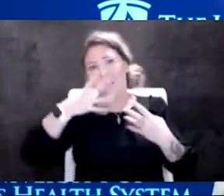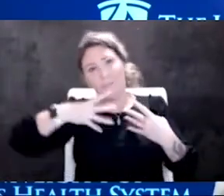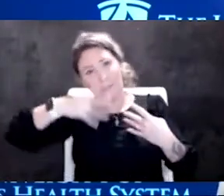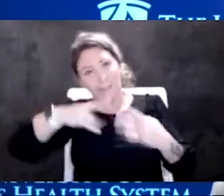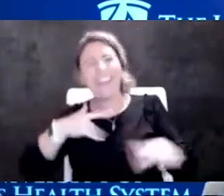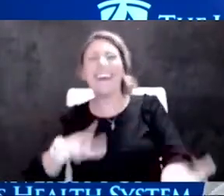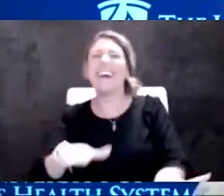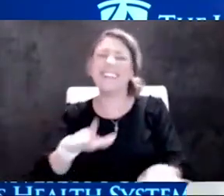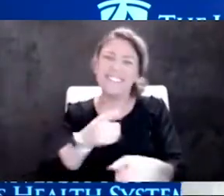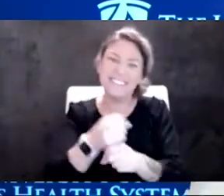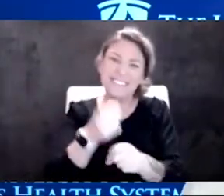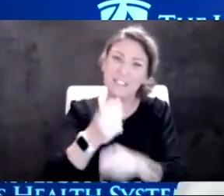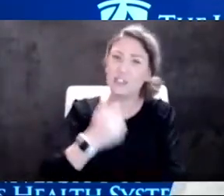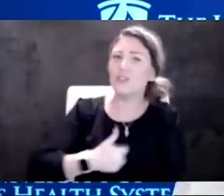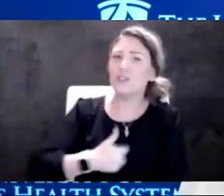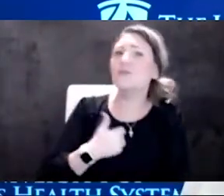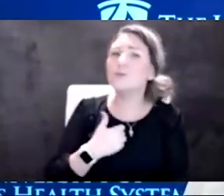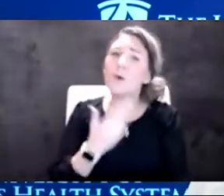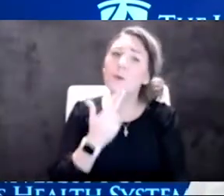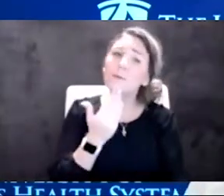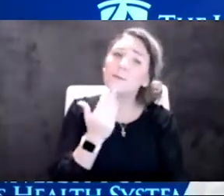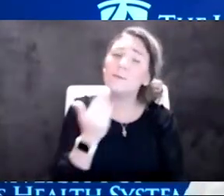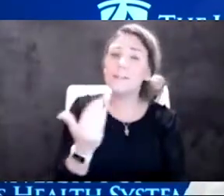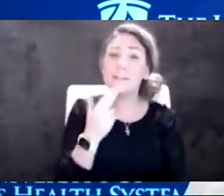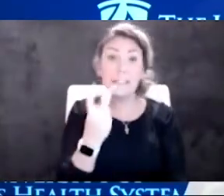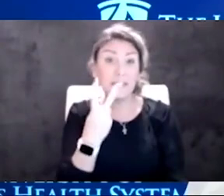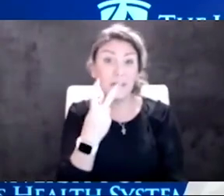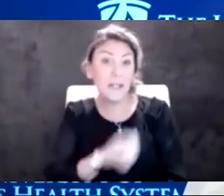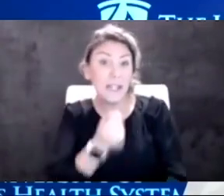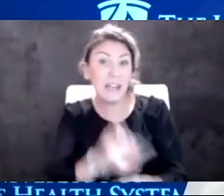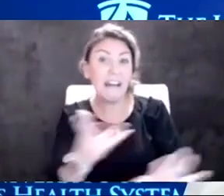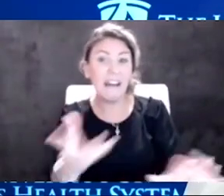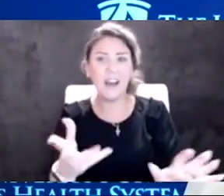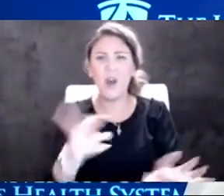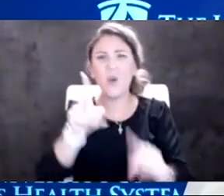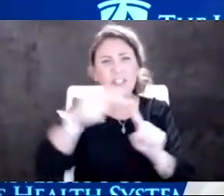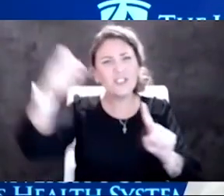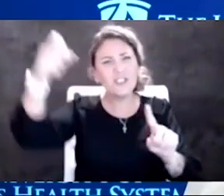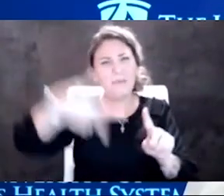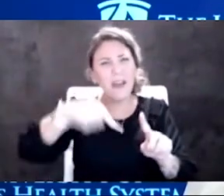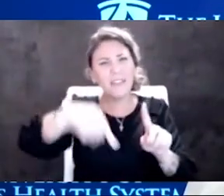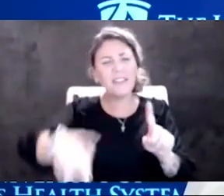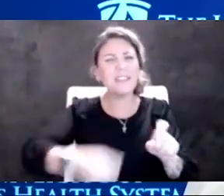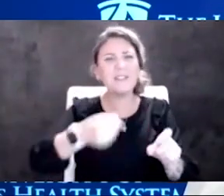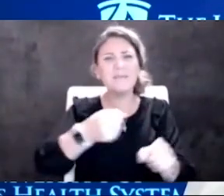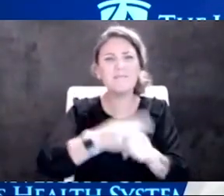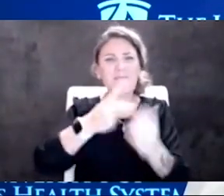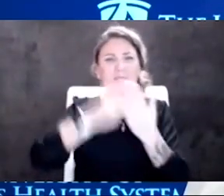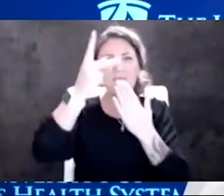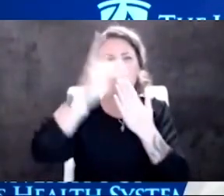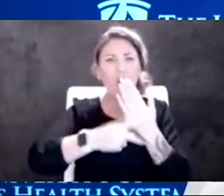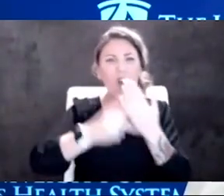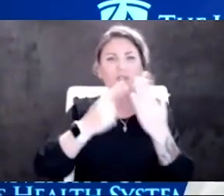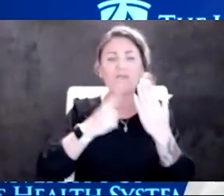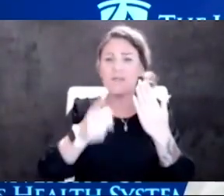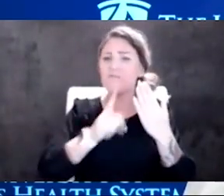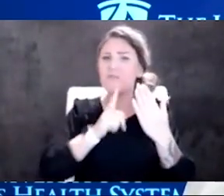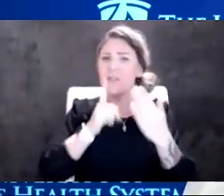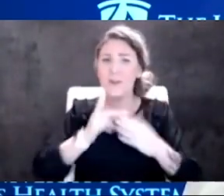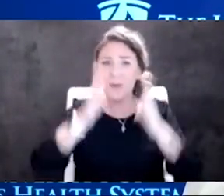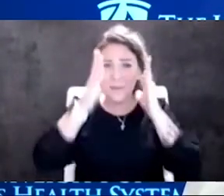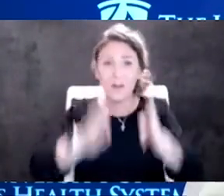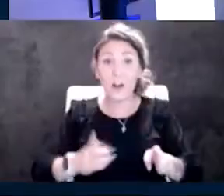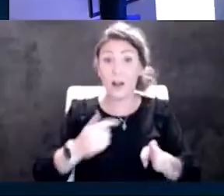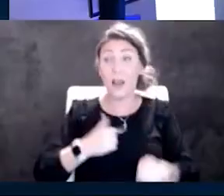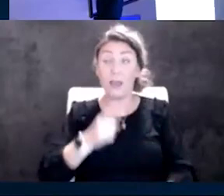sorry, dear. Love you. Okay. When is she coming on this program sometimes? She has to seem like a real person. I haven't done that one yet. she's awesome.